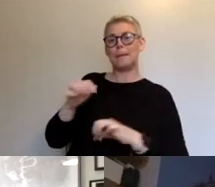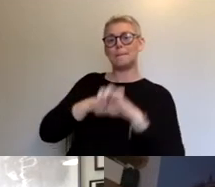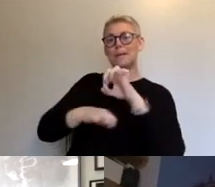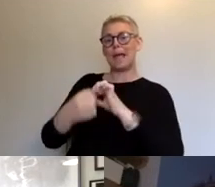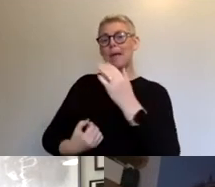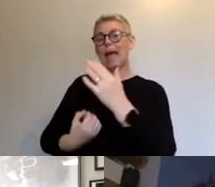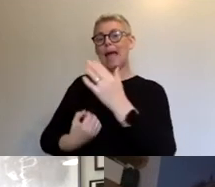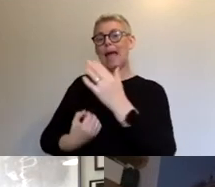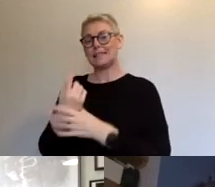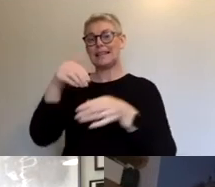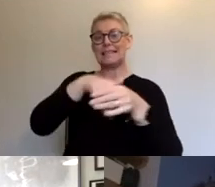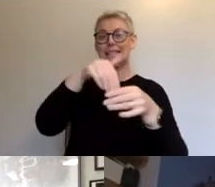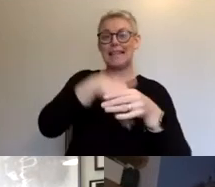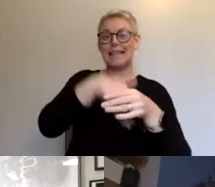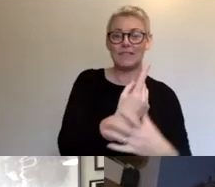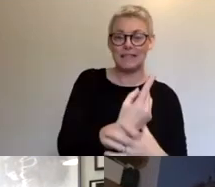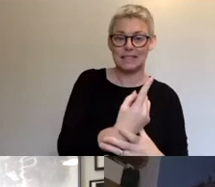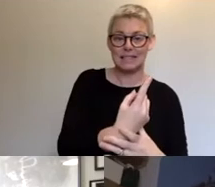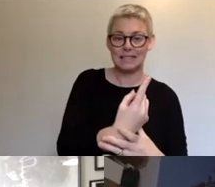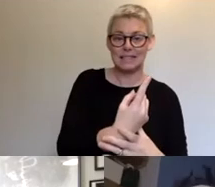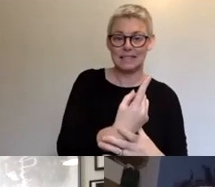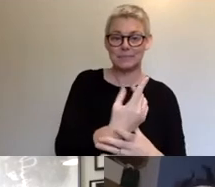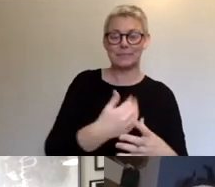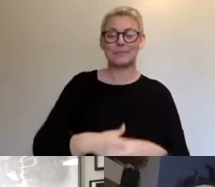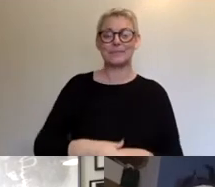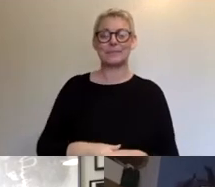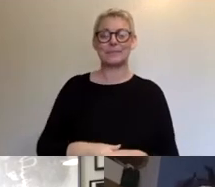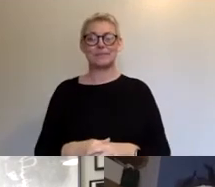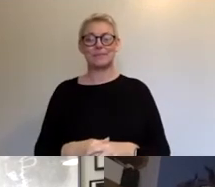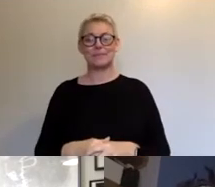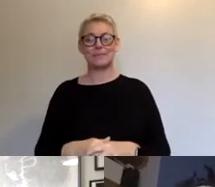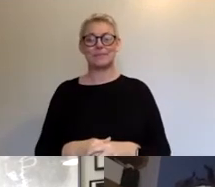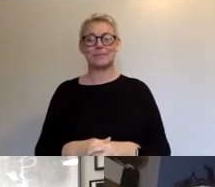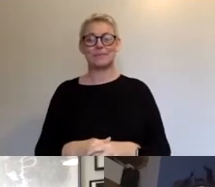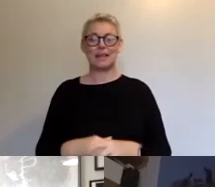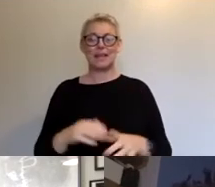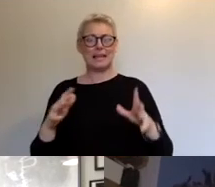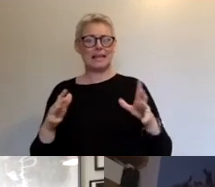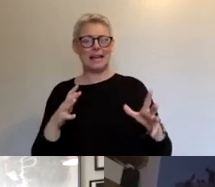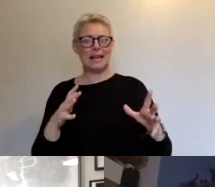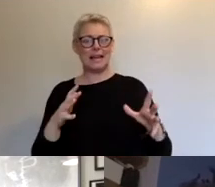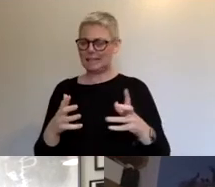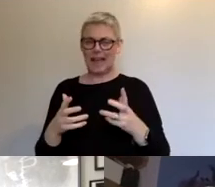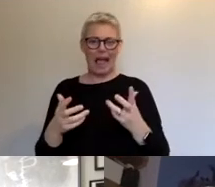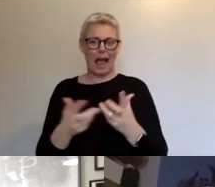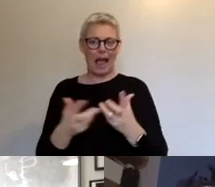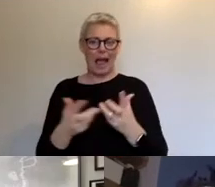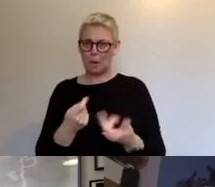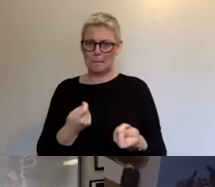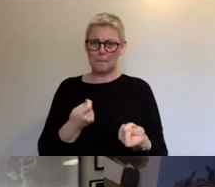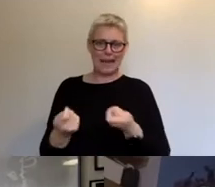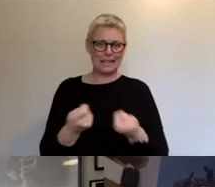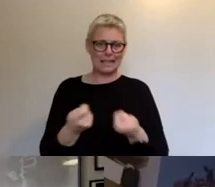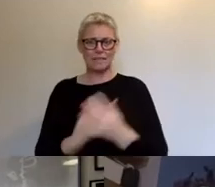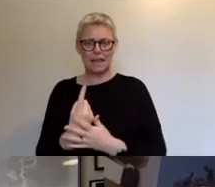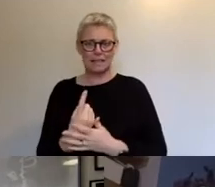the trappings of an event management process, which I hadn't accounted